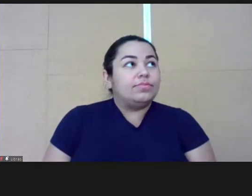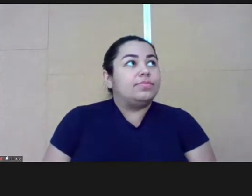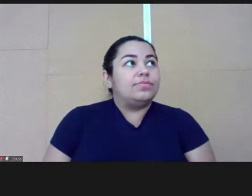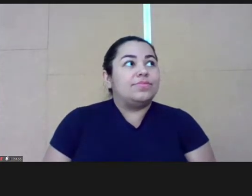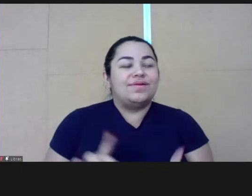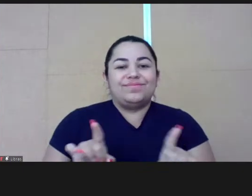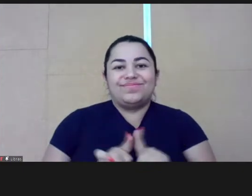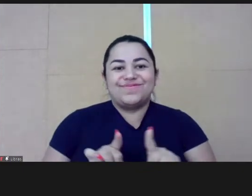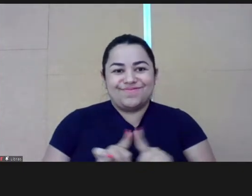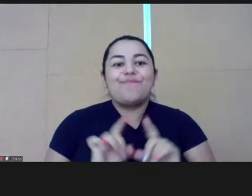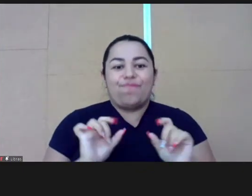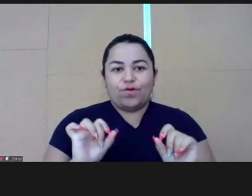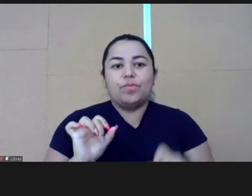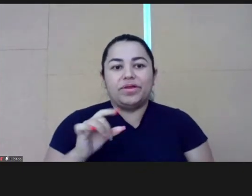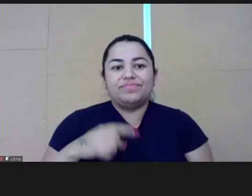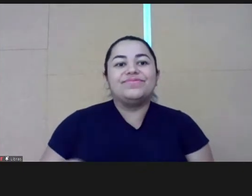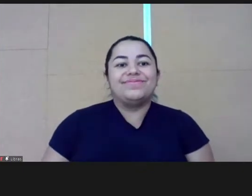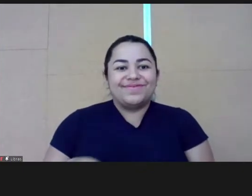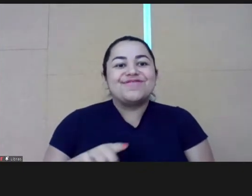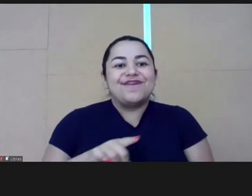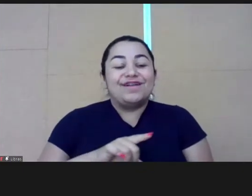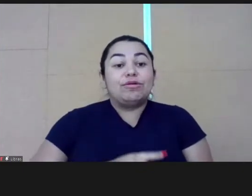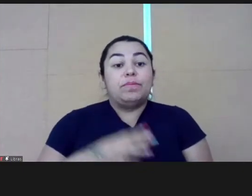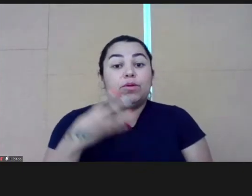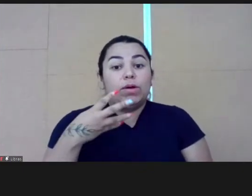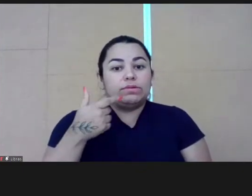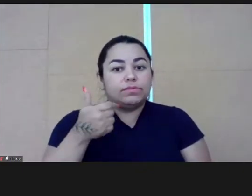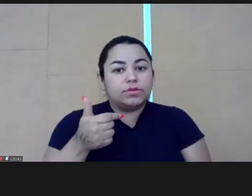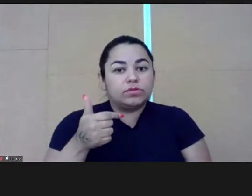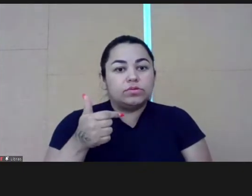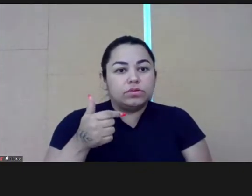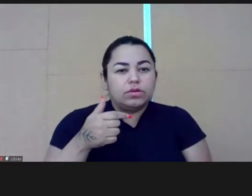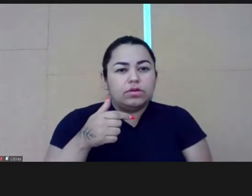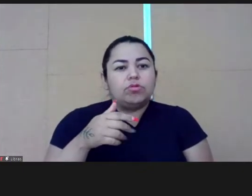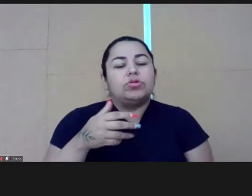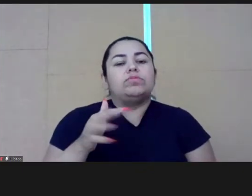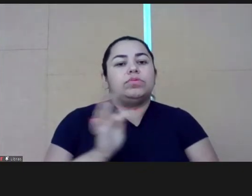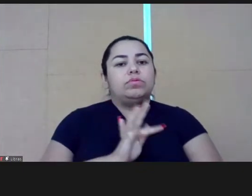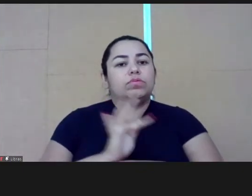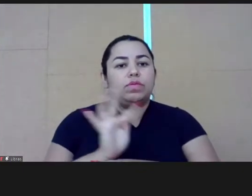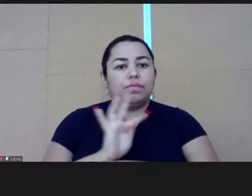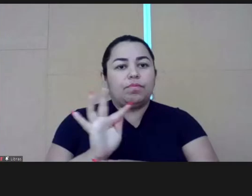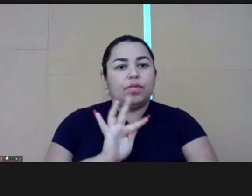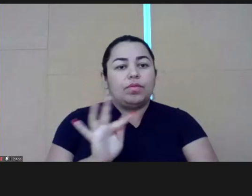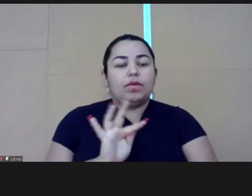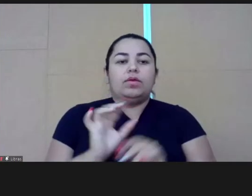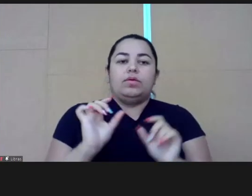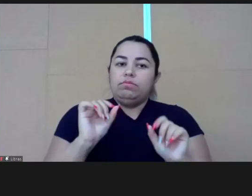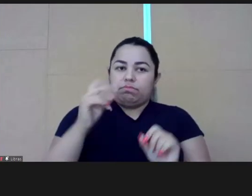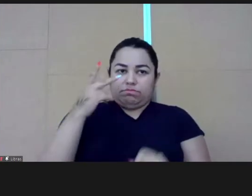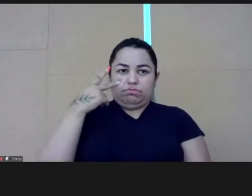Thank you very much. Thank you. I